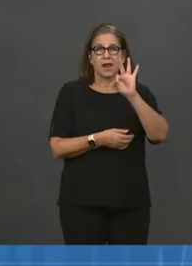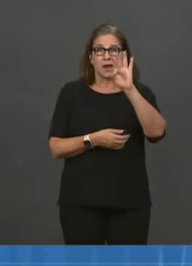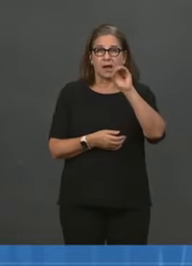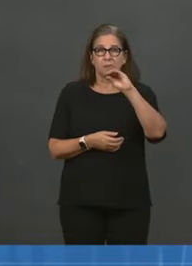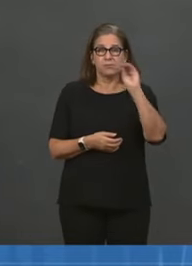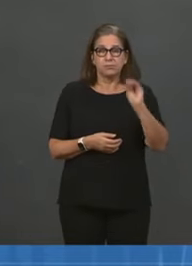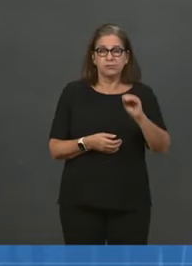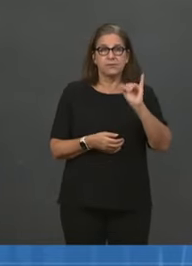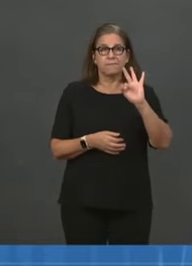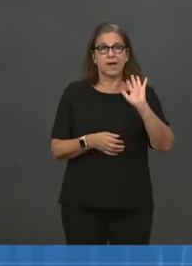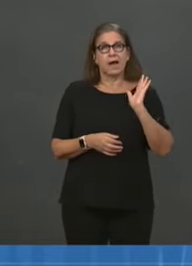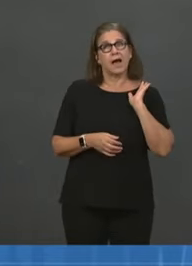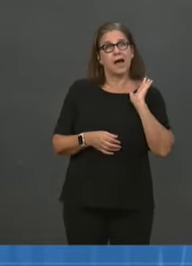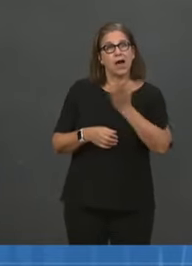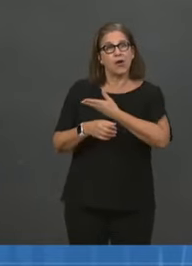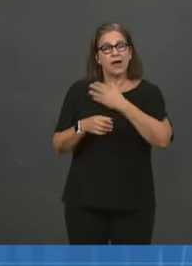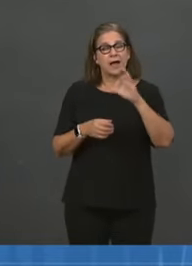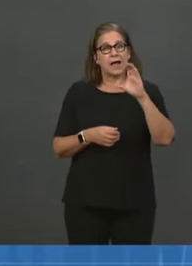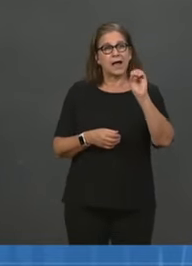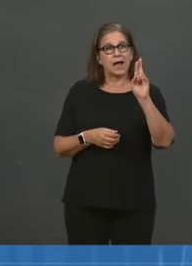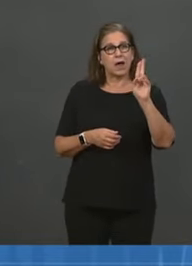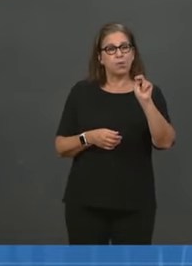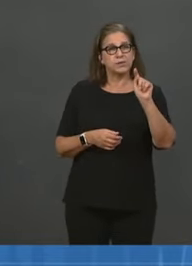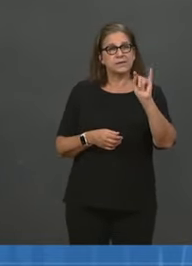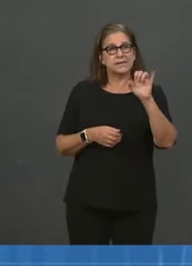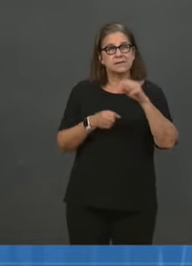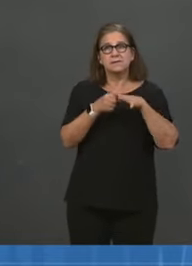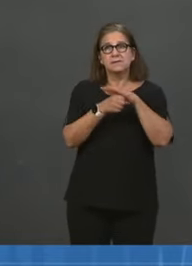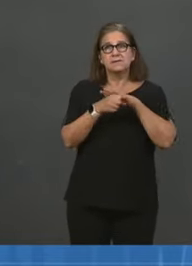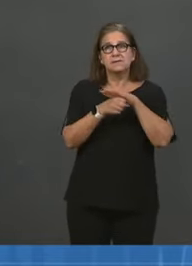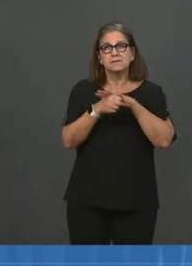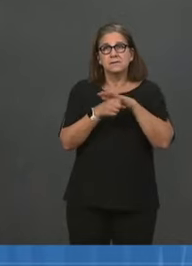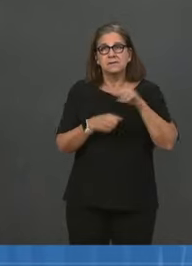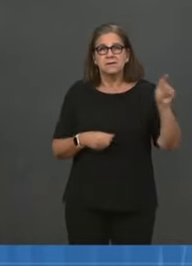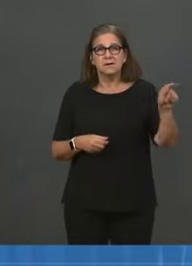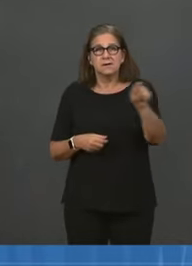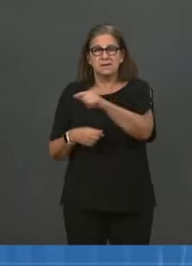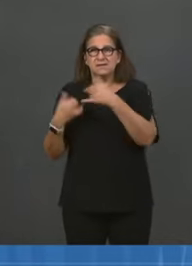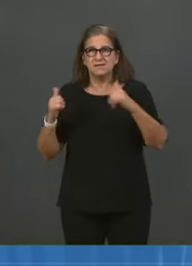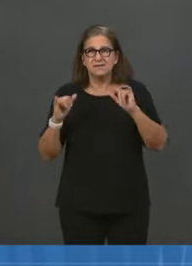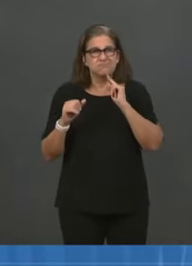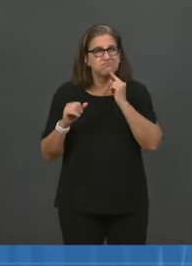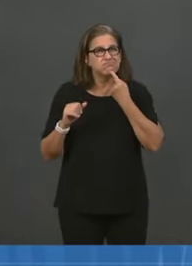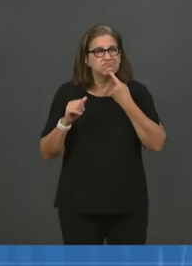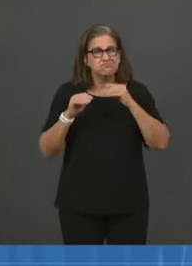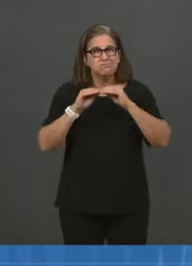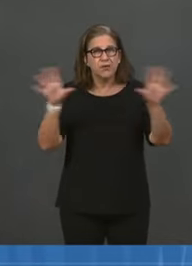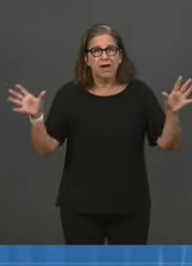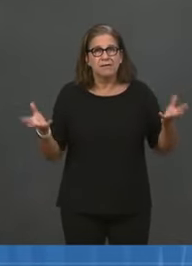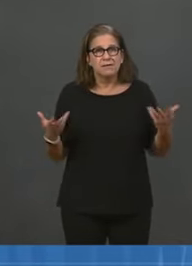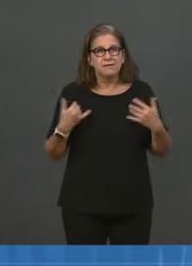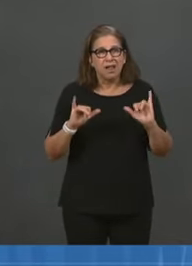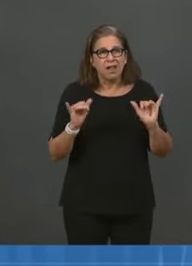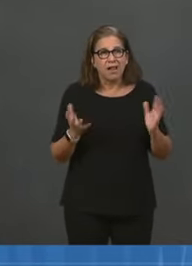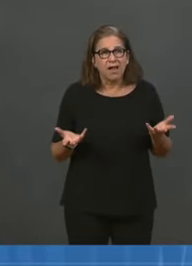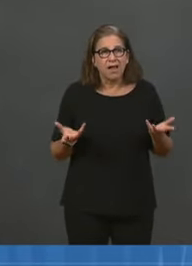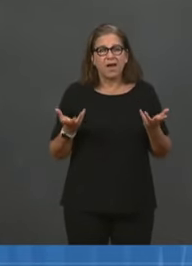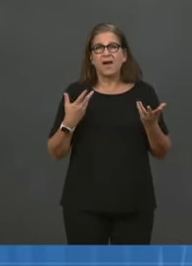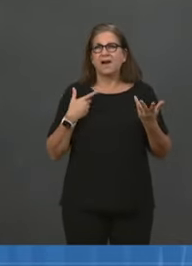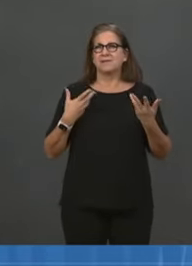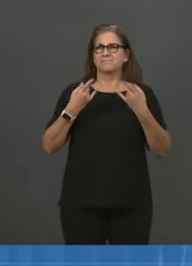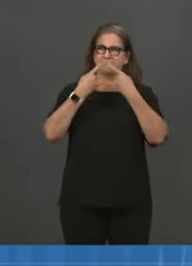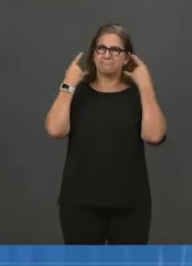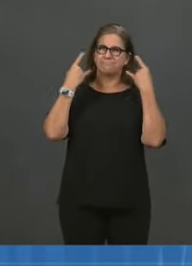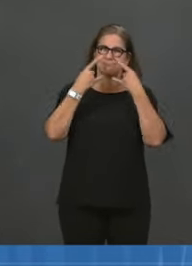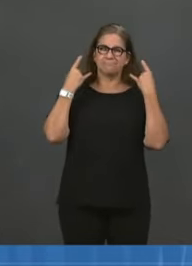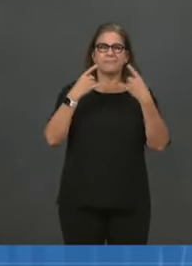community transmission. So we're watching that very carefully. We're scaling up our vaccination, scaling up our booster programs, and we will, you